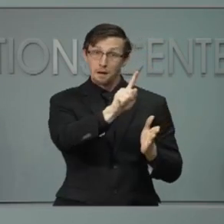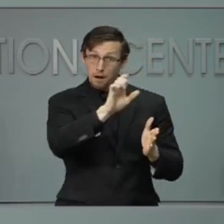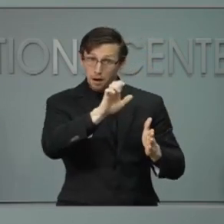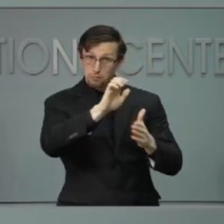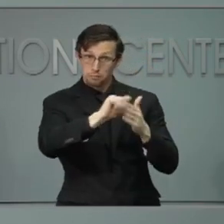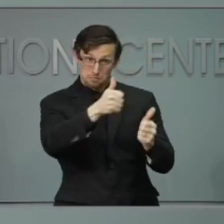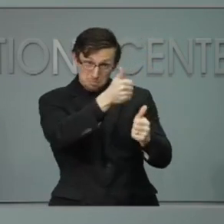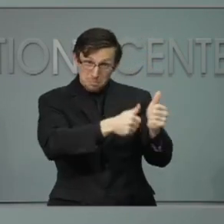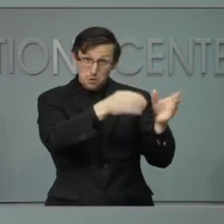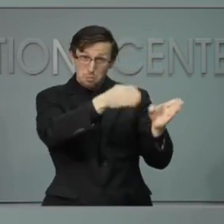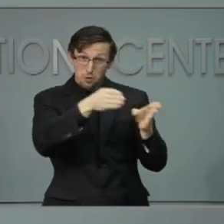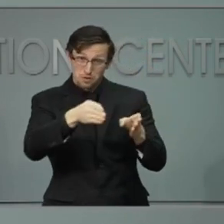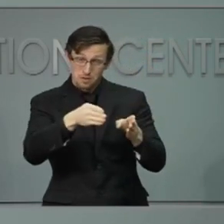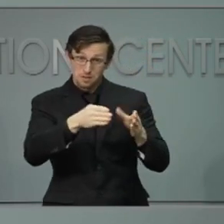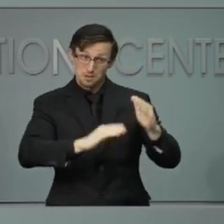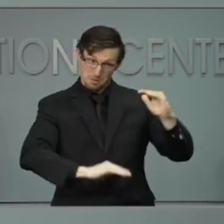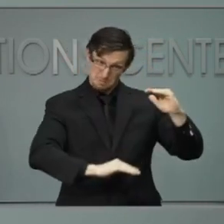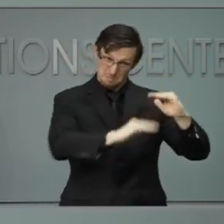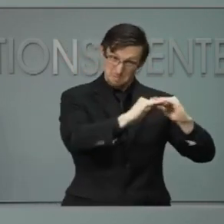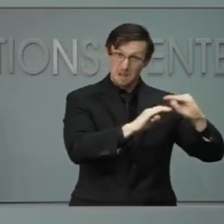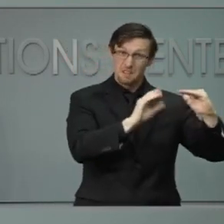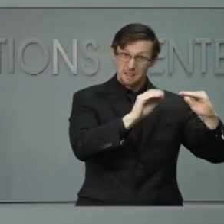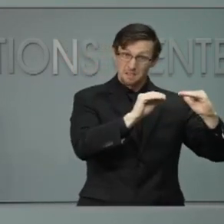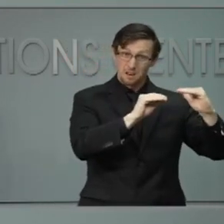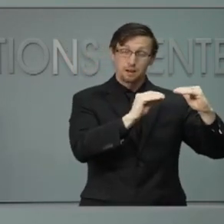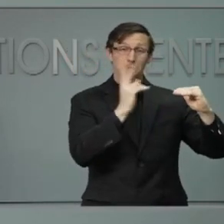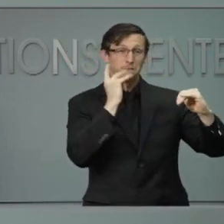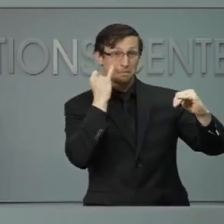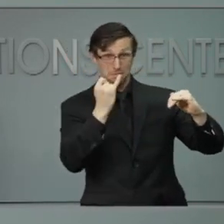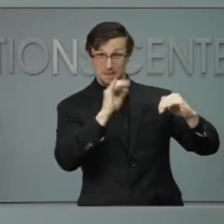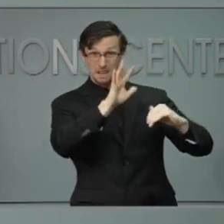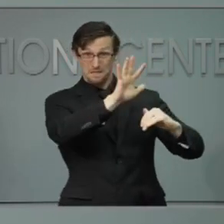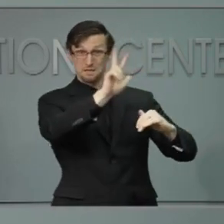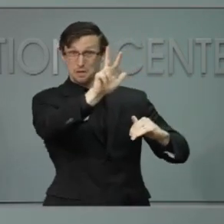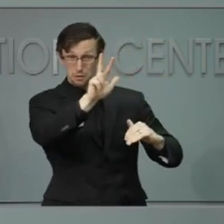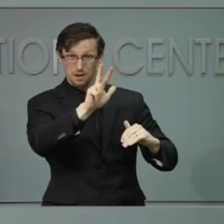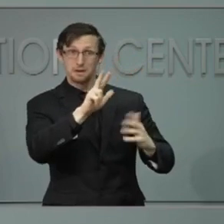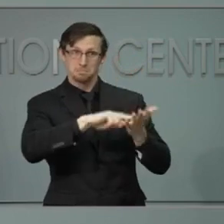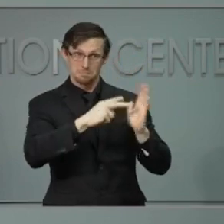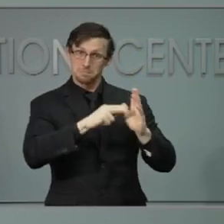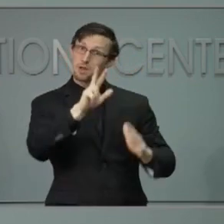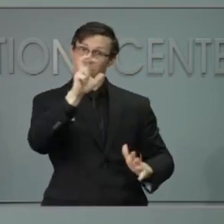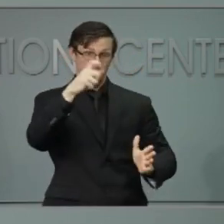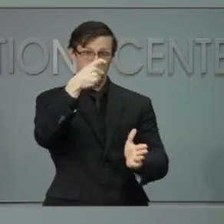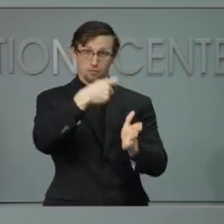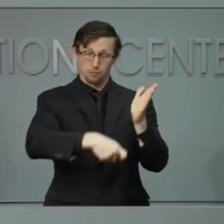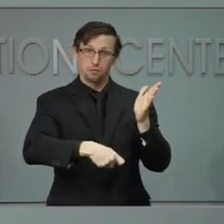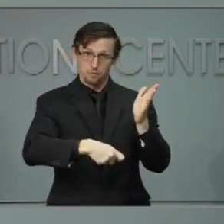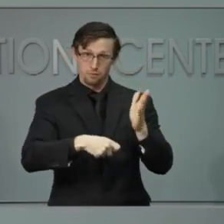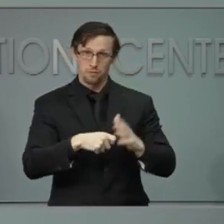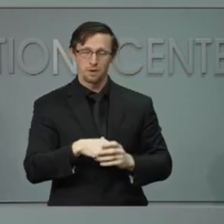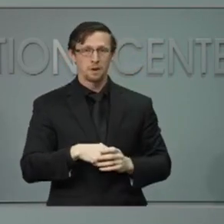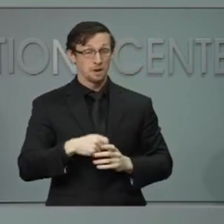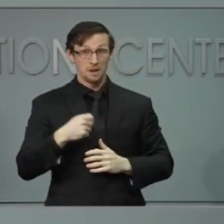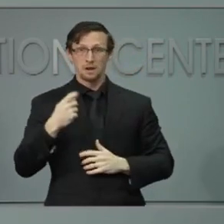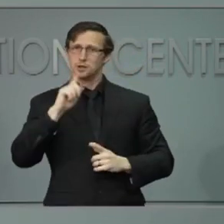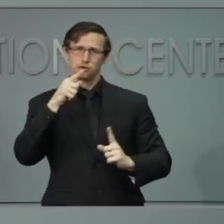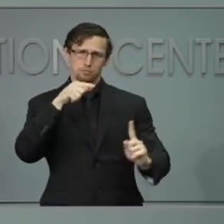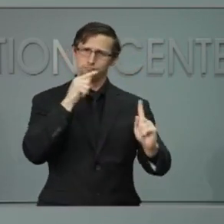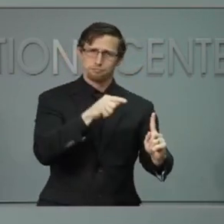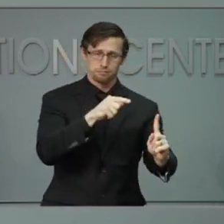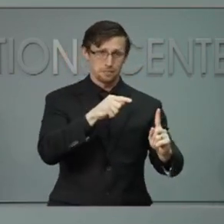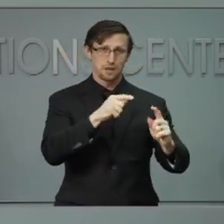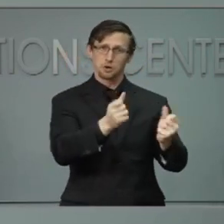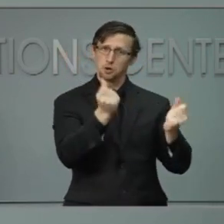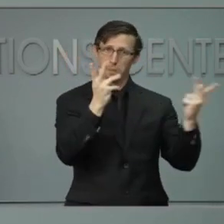for each person over the permitted capacity. This is strictly about overcrowding.